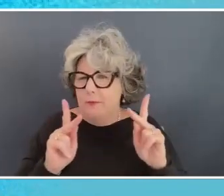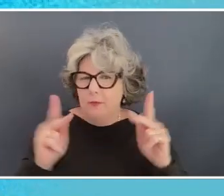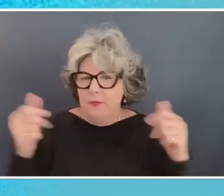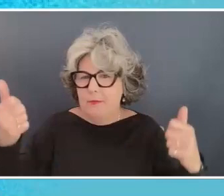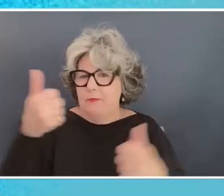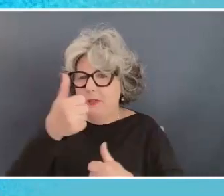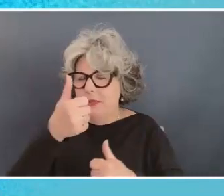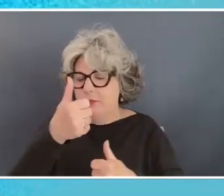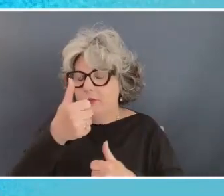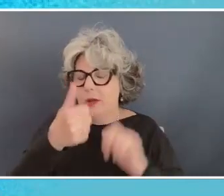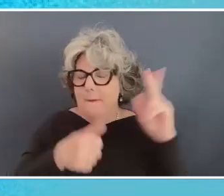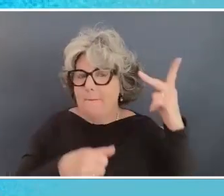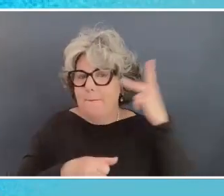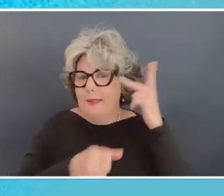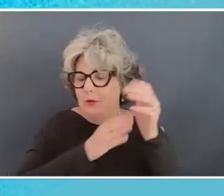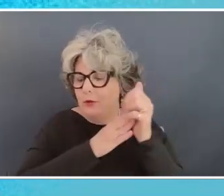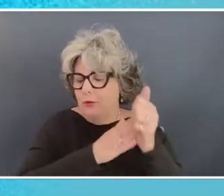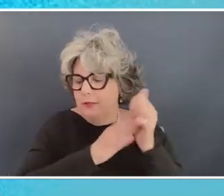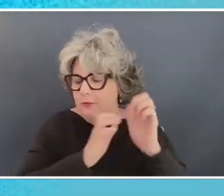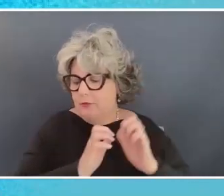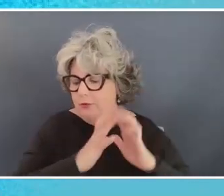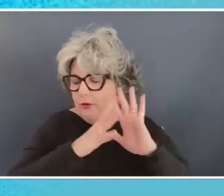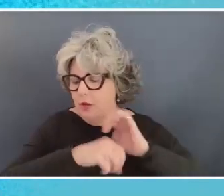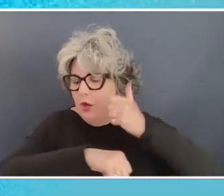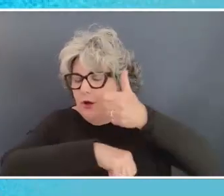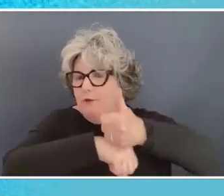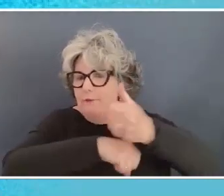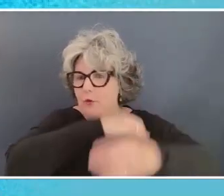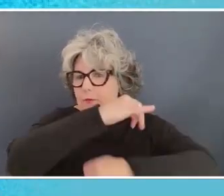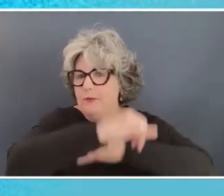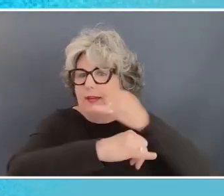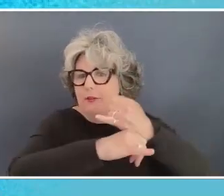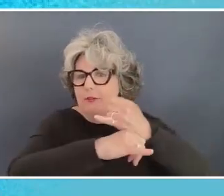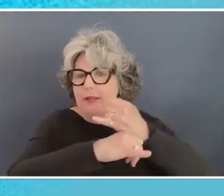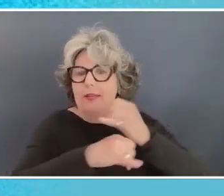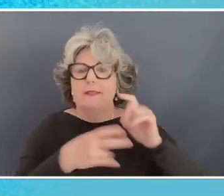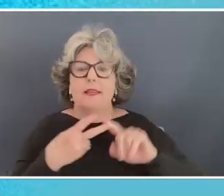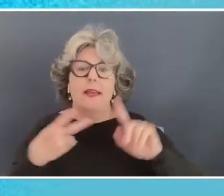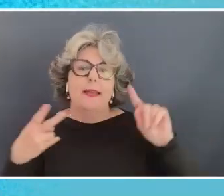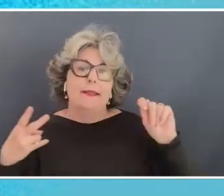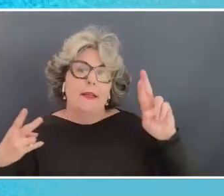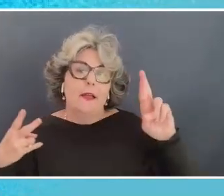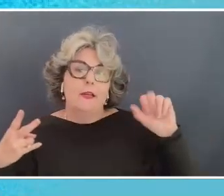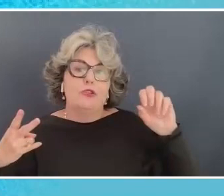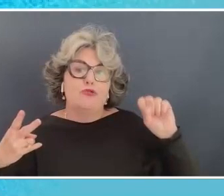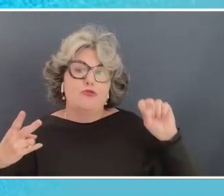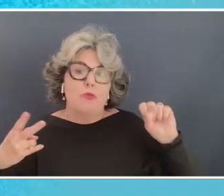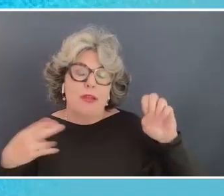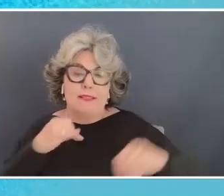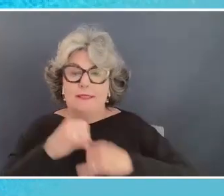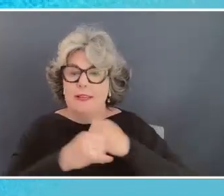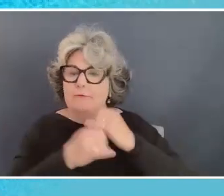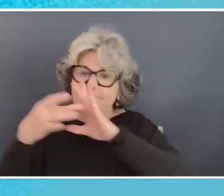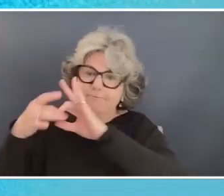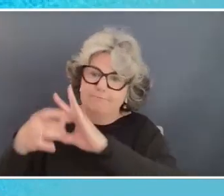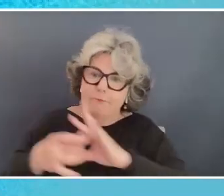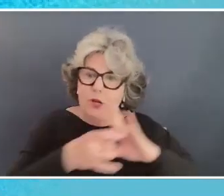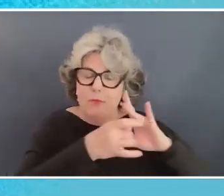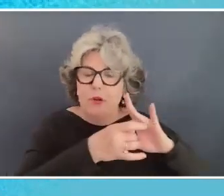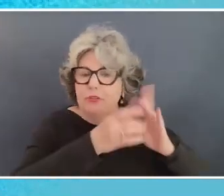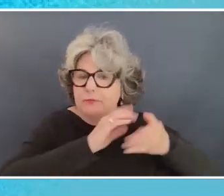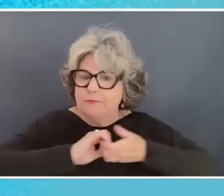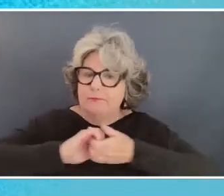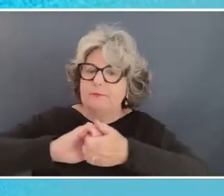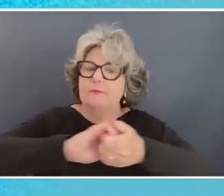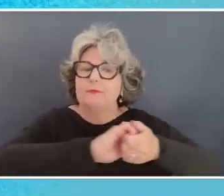leadership who formed international transnational networks for for cooperation collaboration and that that